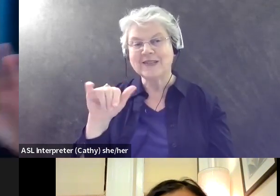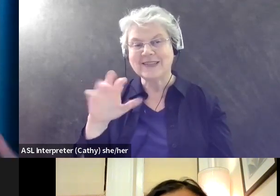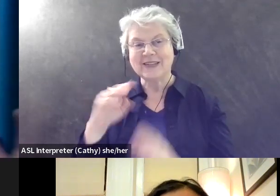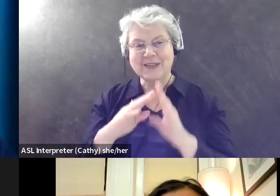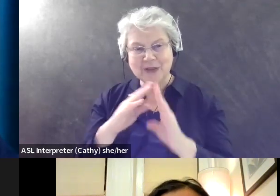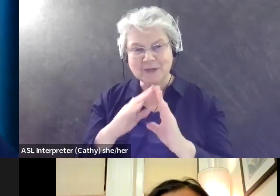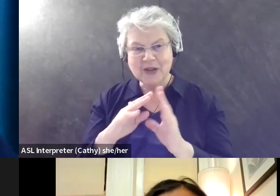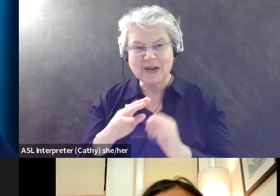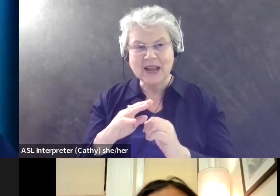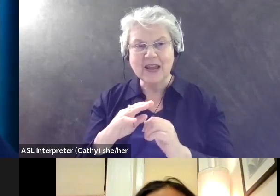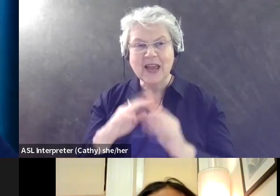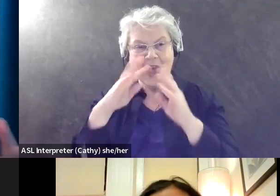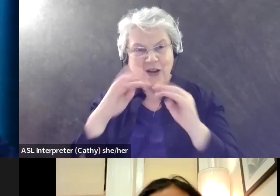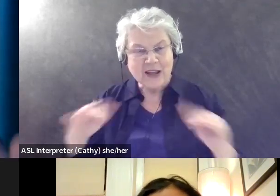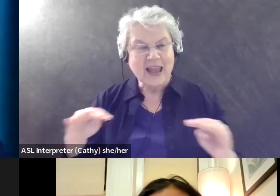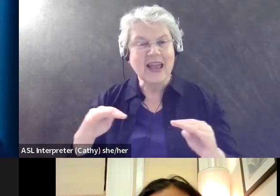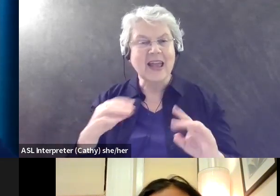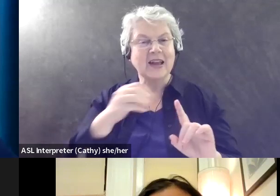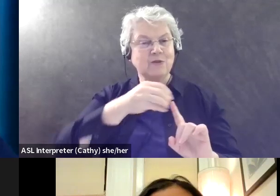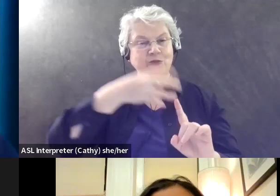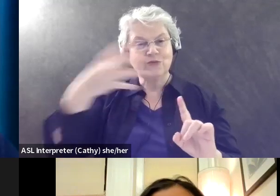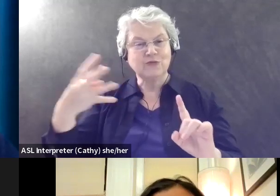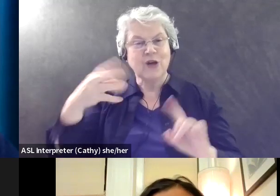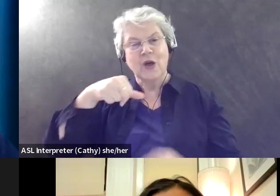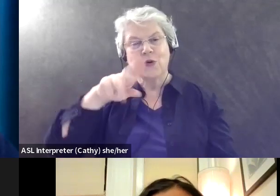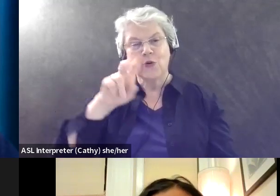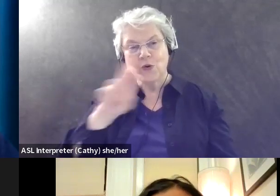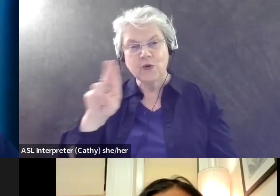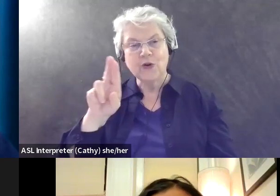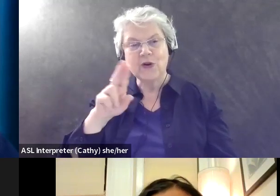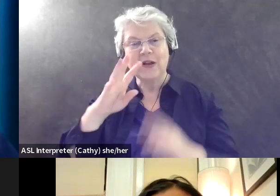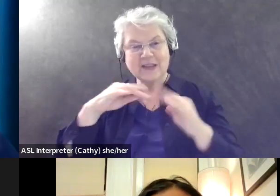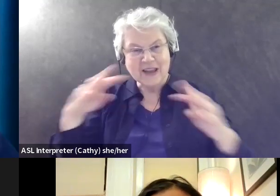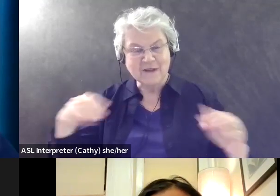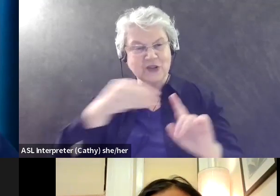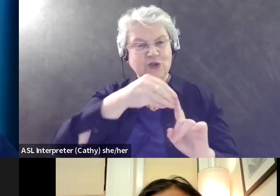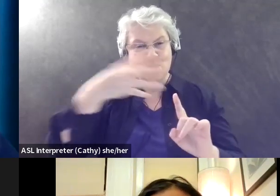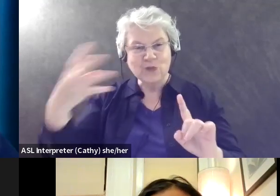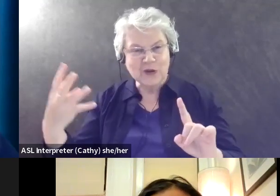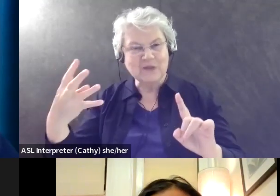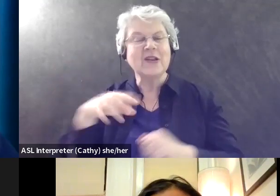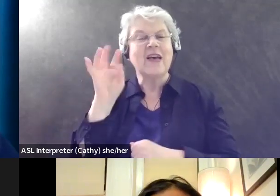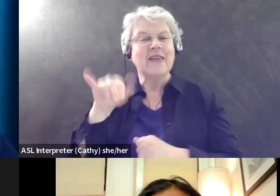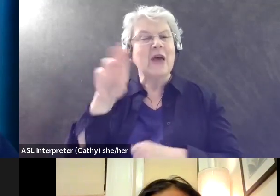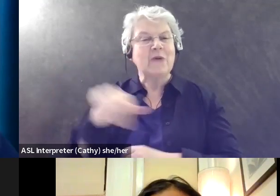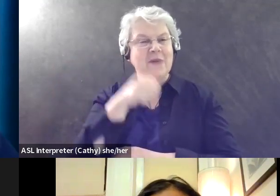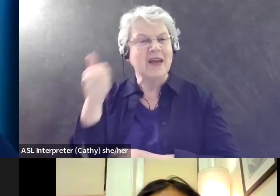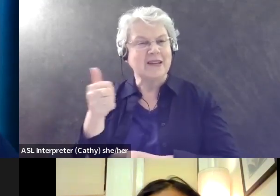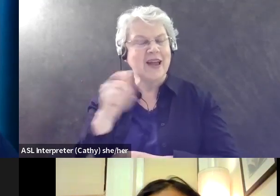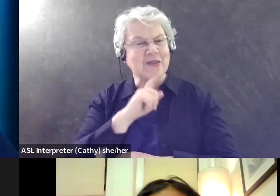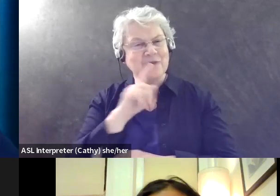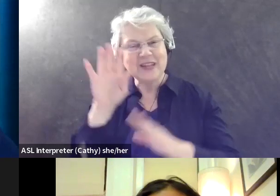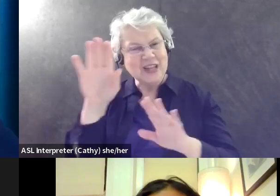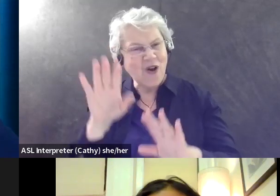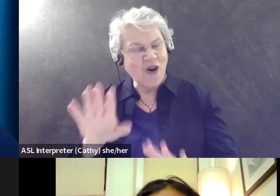neurodivergence and, um, how to be more empowering and, and welcoming. So, um, that will be another, um, really awesome,